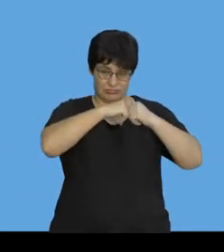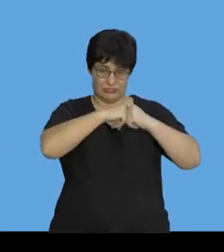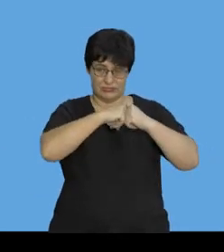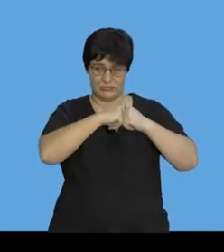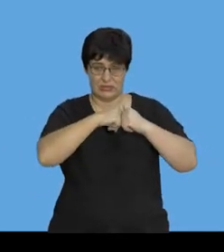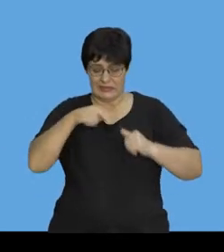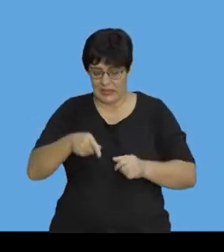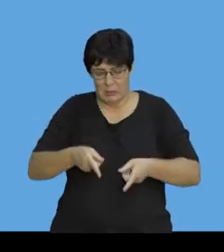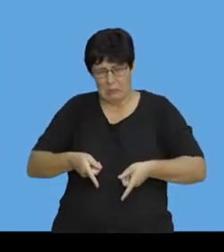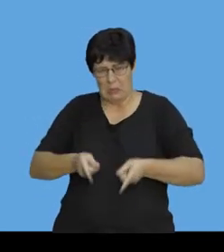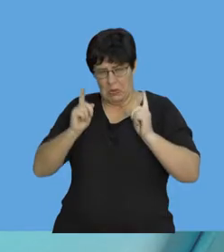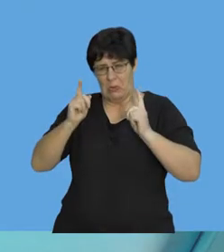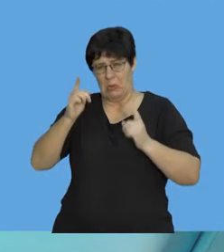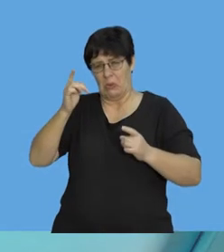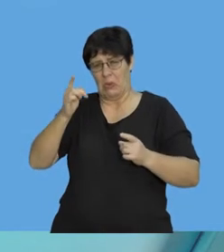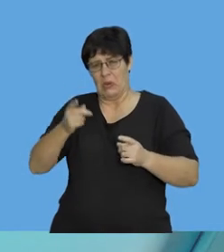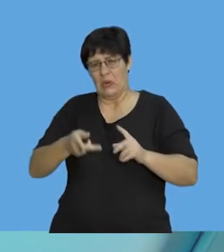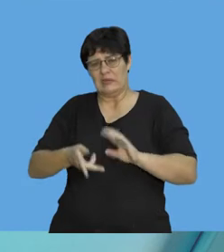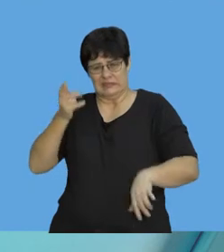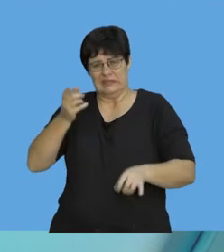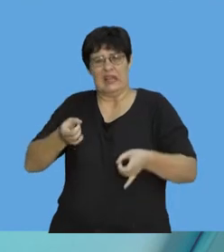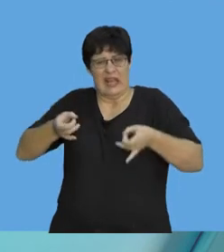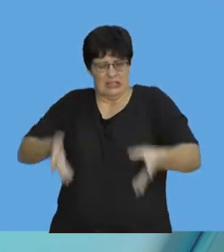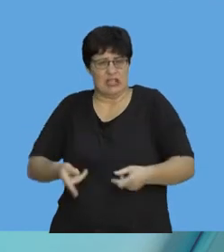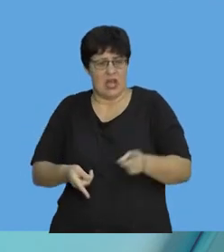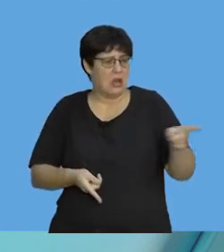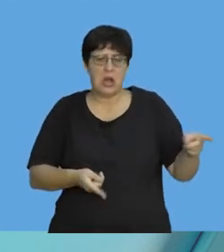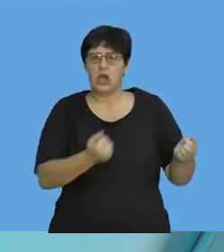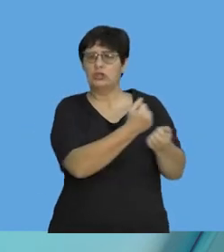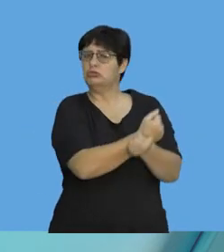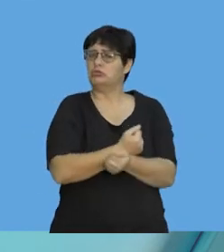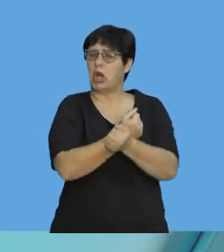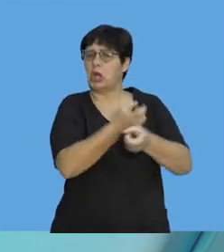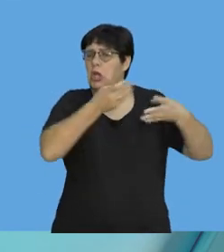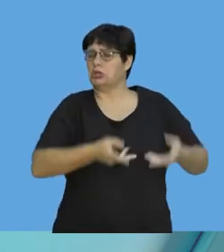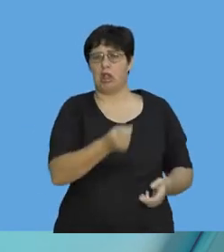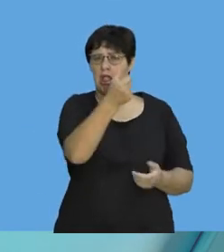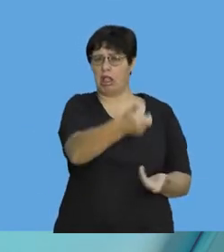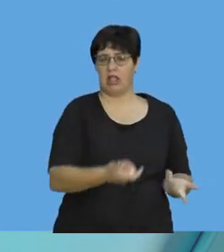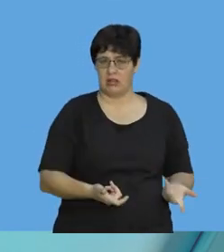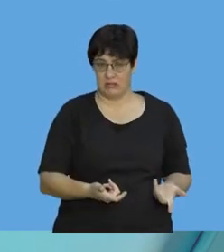person in the truck? This is actually an important question. This is something that affects our lives.